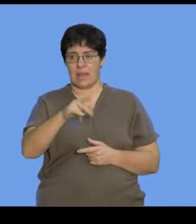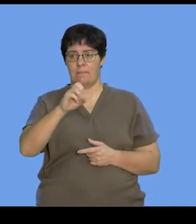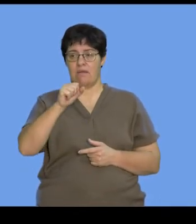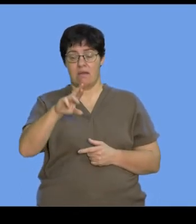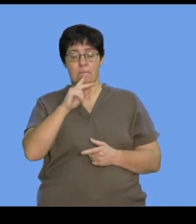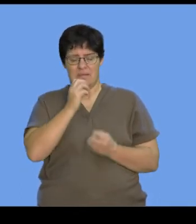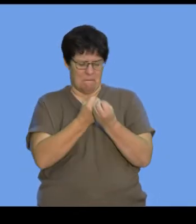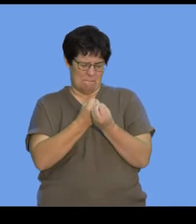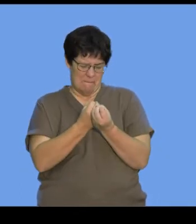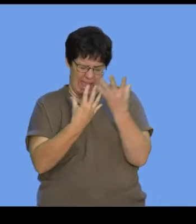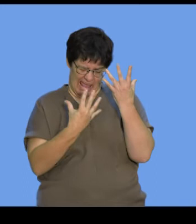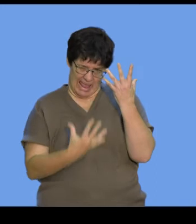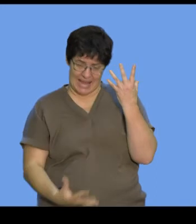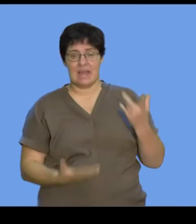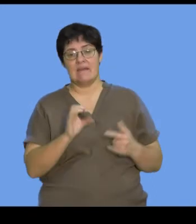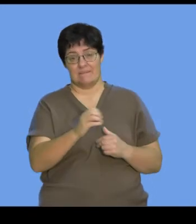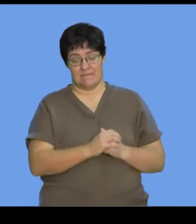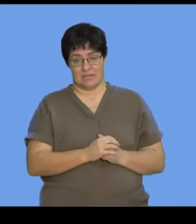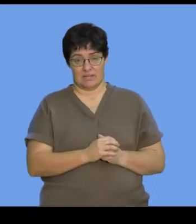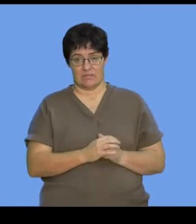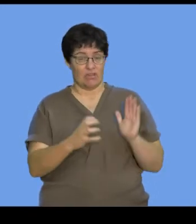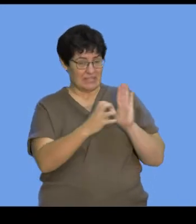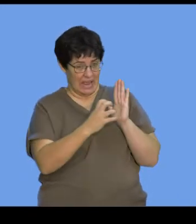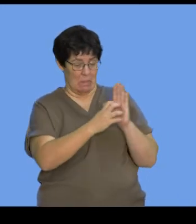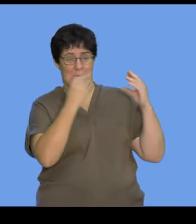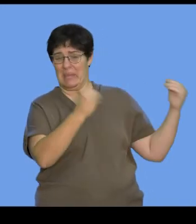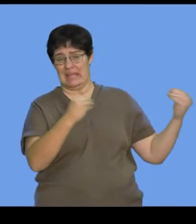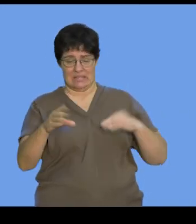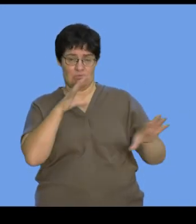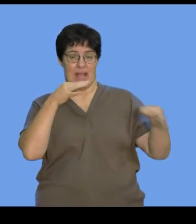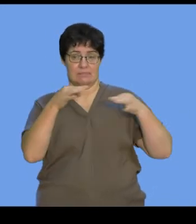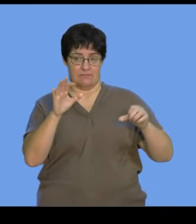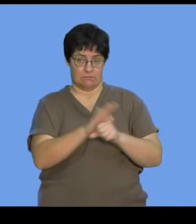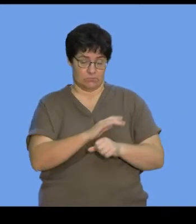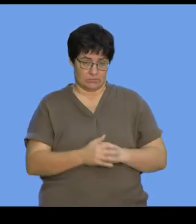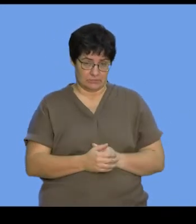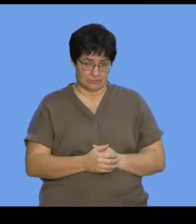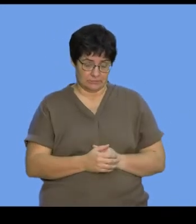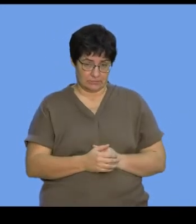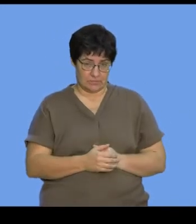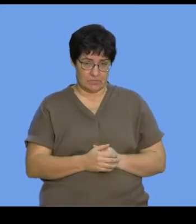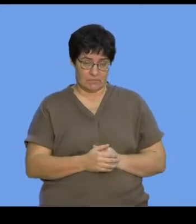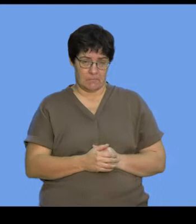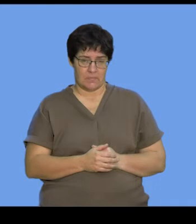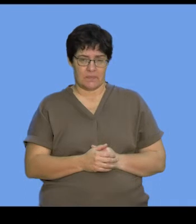many, many of these monomers. So, again, a very busy diagram for us to be able to unpack. So,